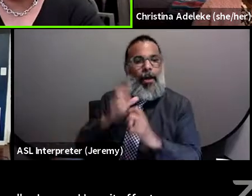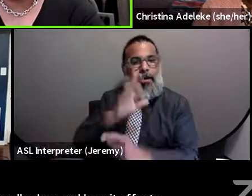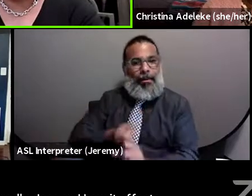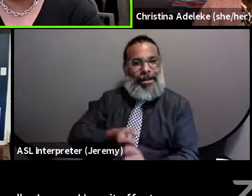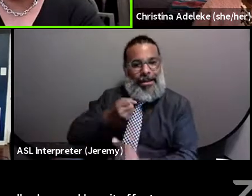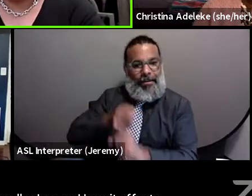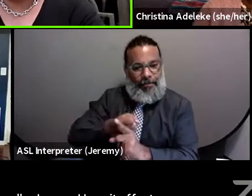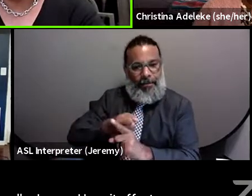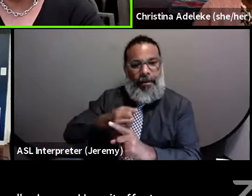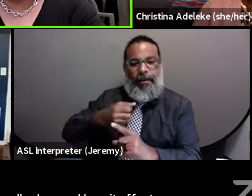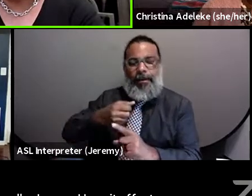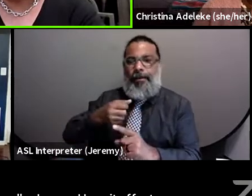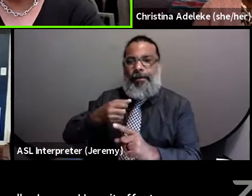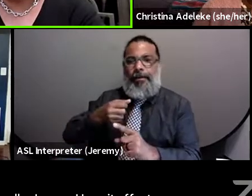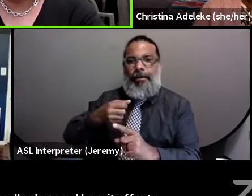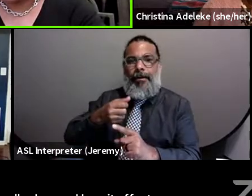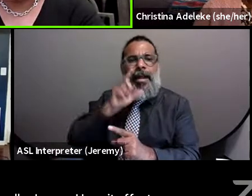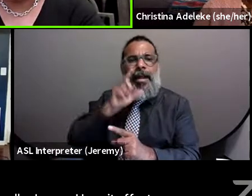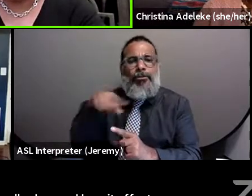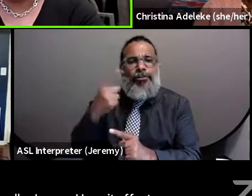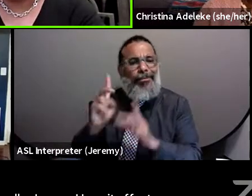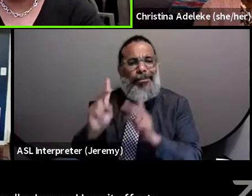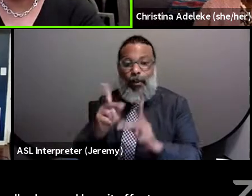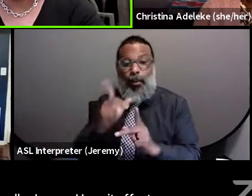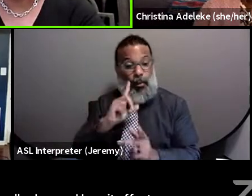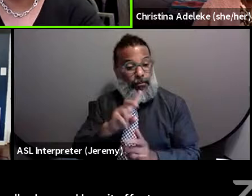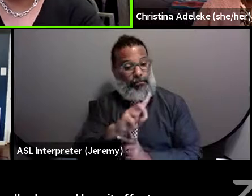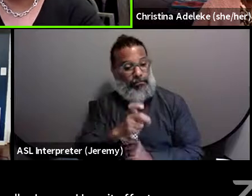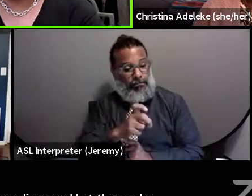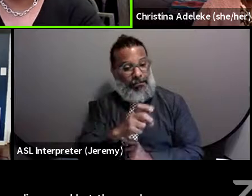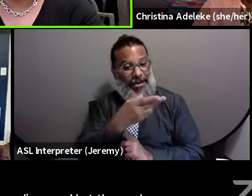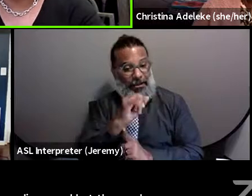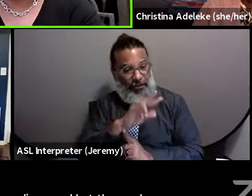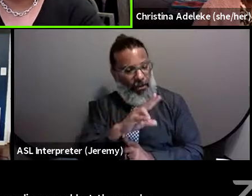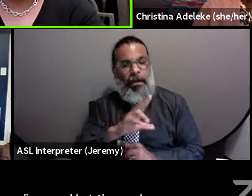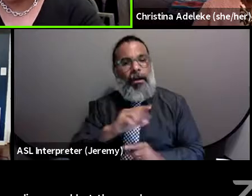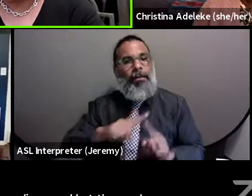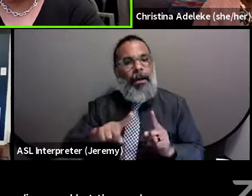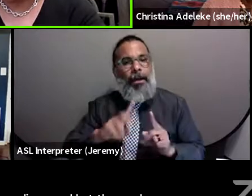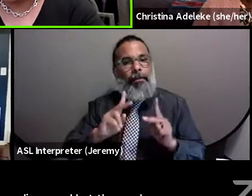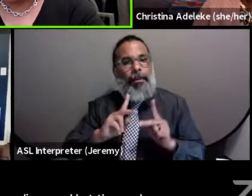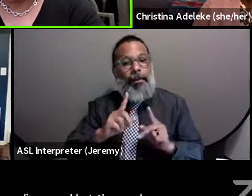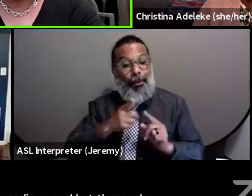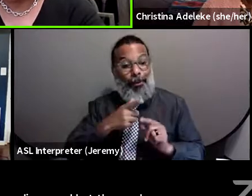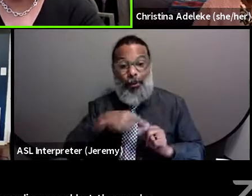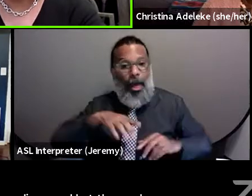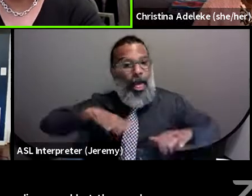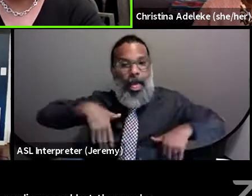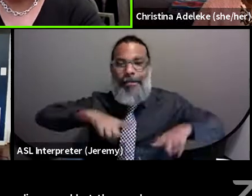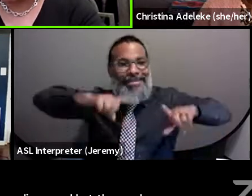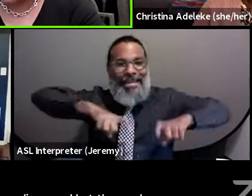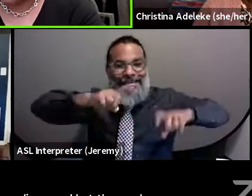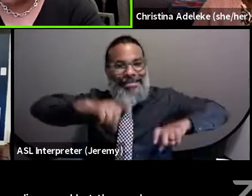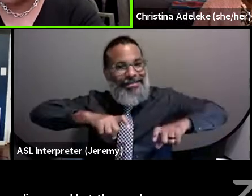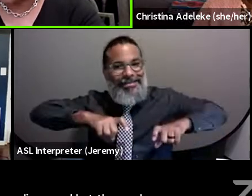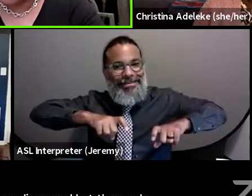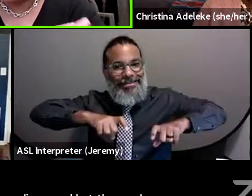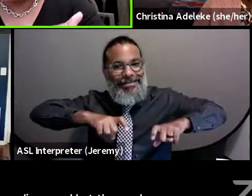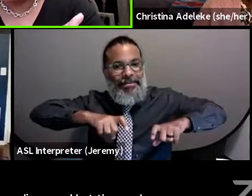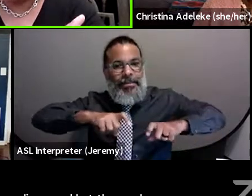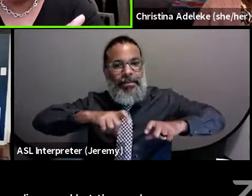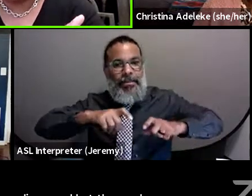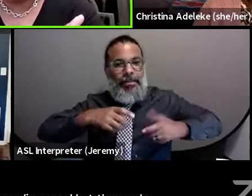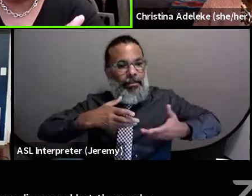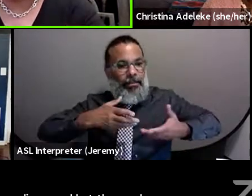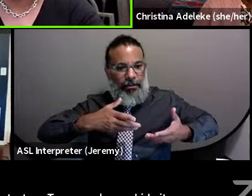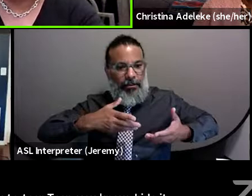um, not just people who are diagnosed, but those who, uh, need to be tested and how it deter, you know,